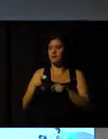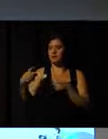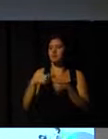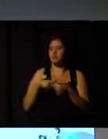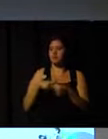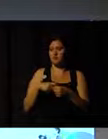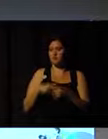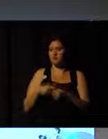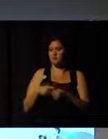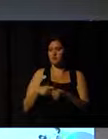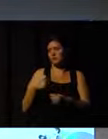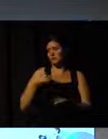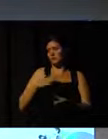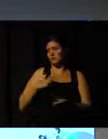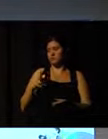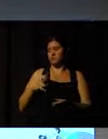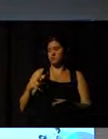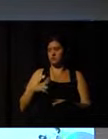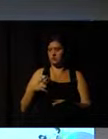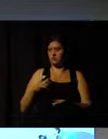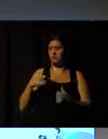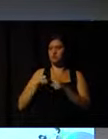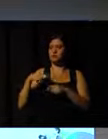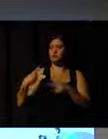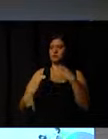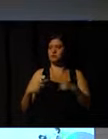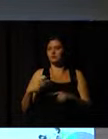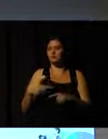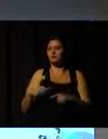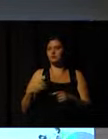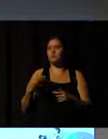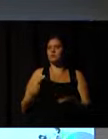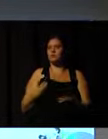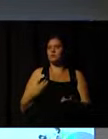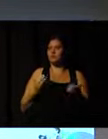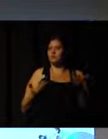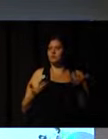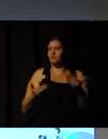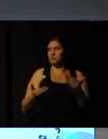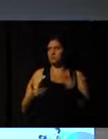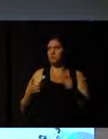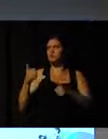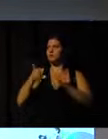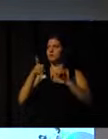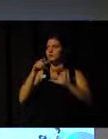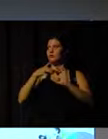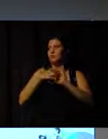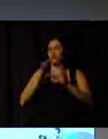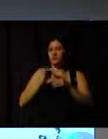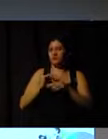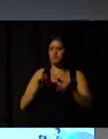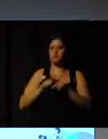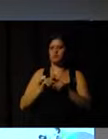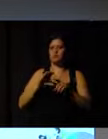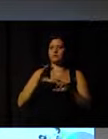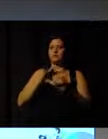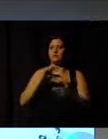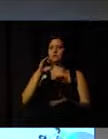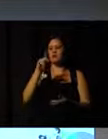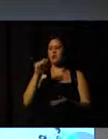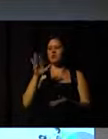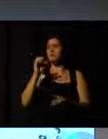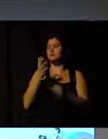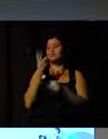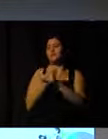to have and to want to give some return to this. Particularly, I'm discussing the participation